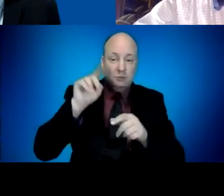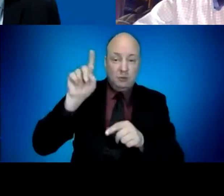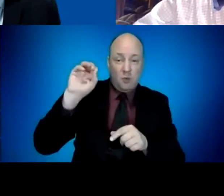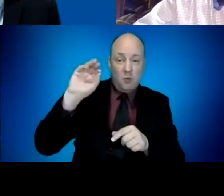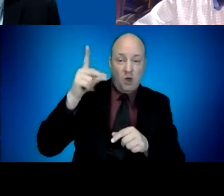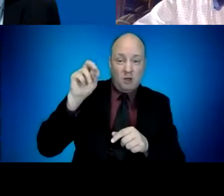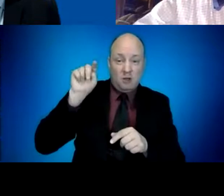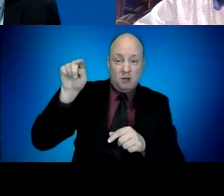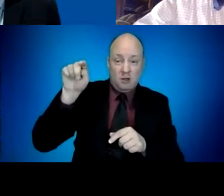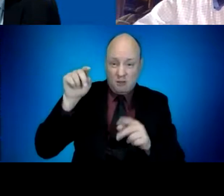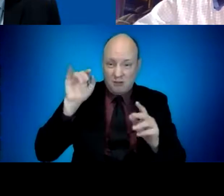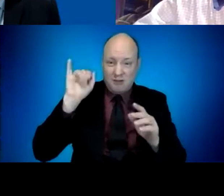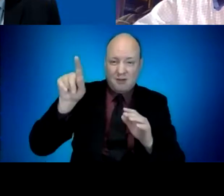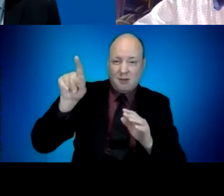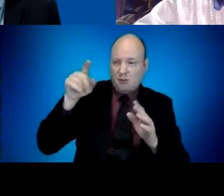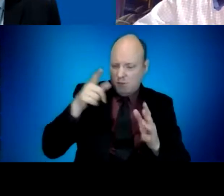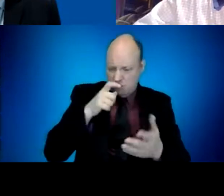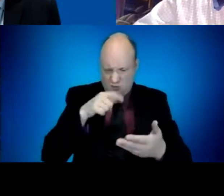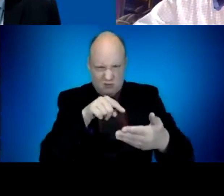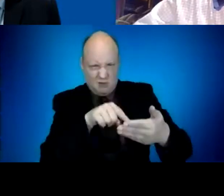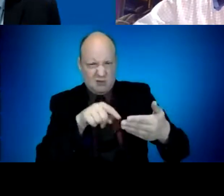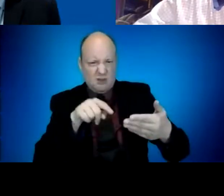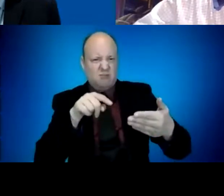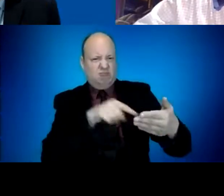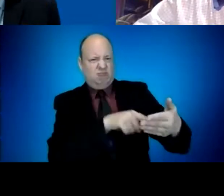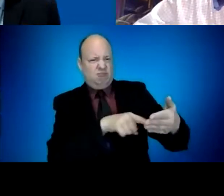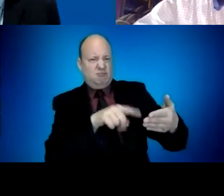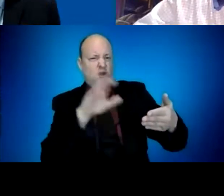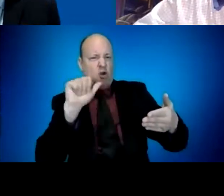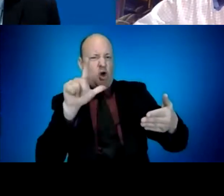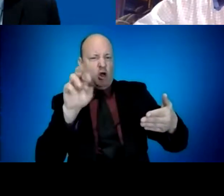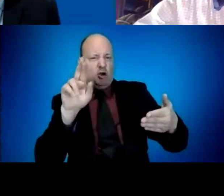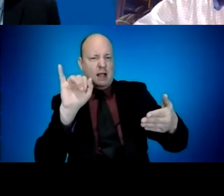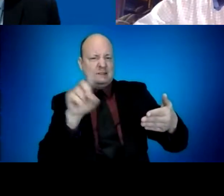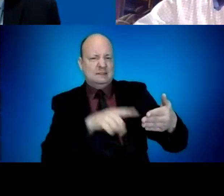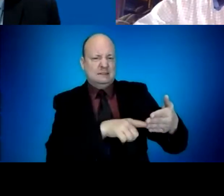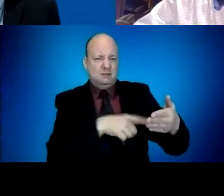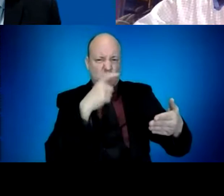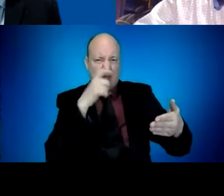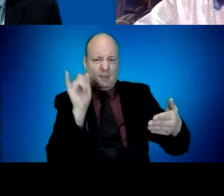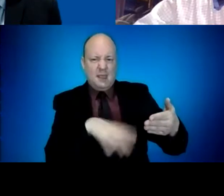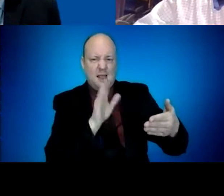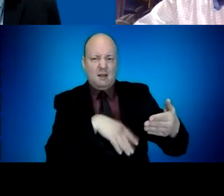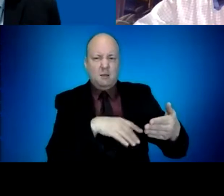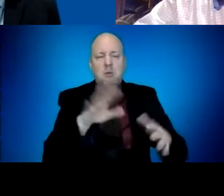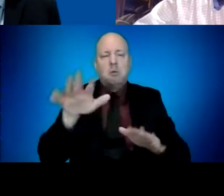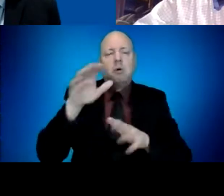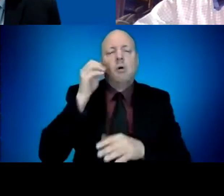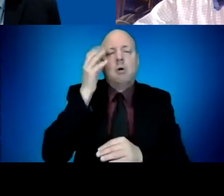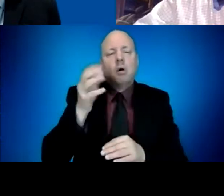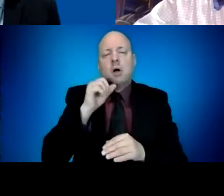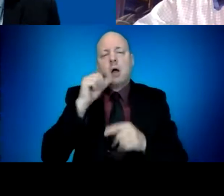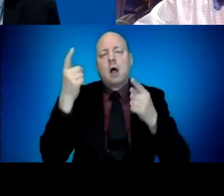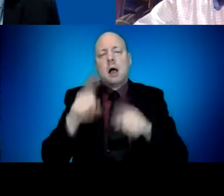think we find that that's less common with cell phones than it is with with landline numbers and and the volume, just the sheer